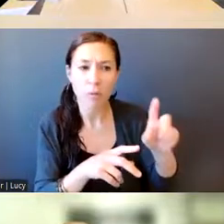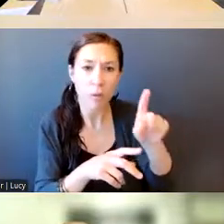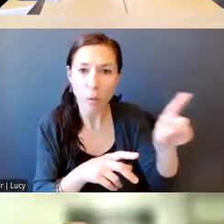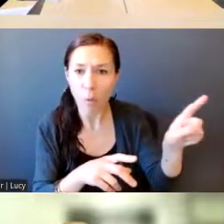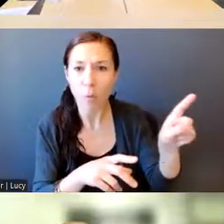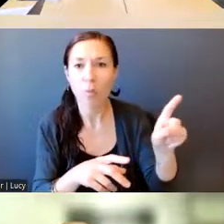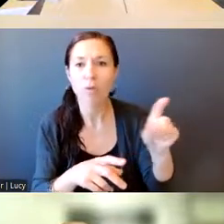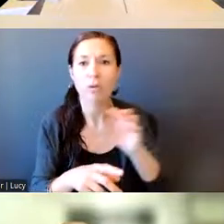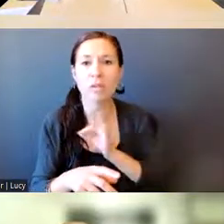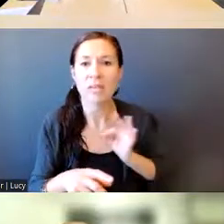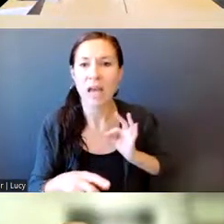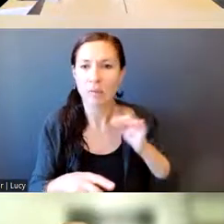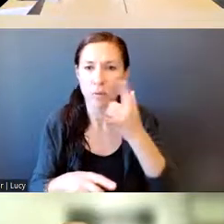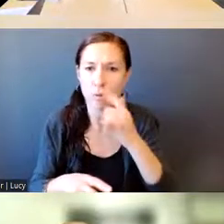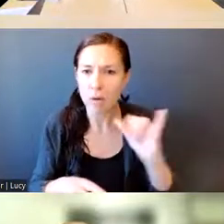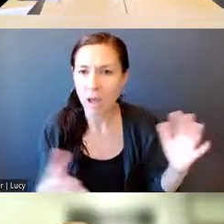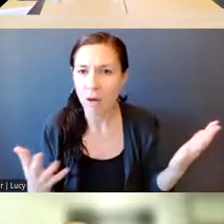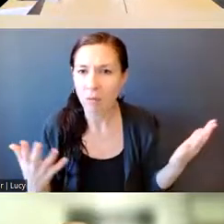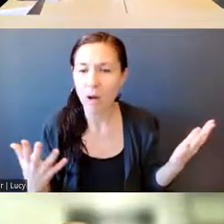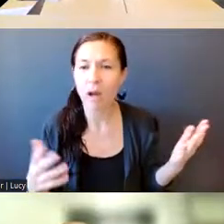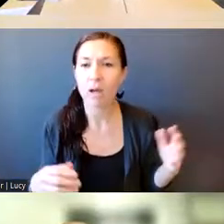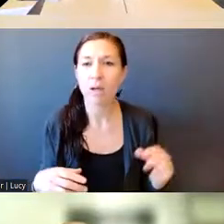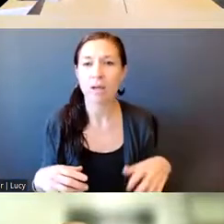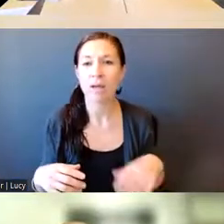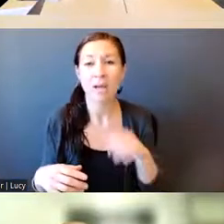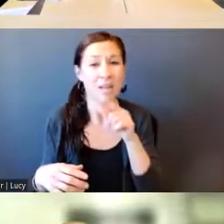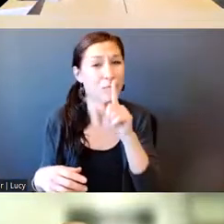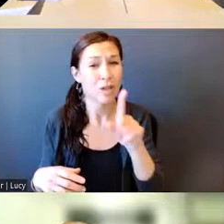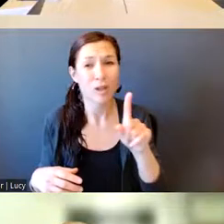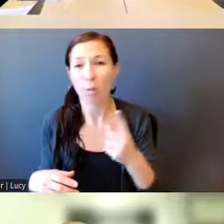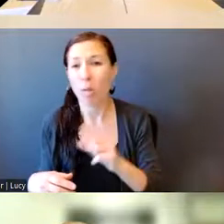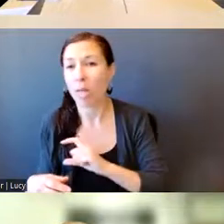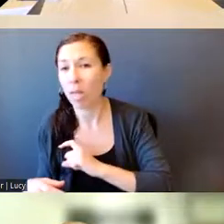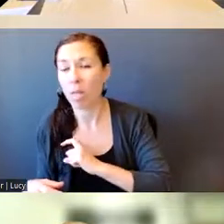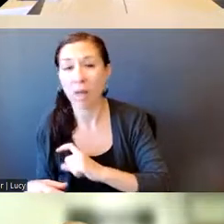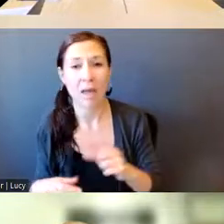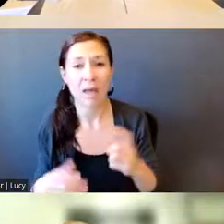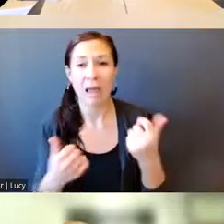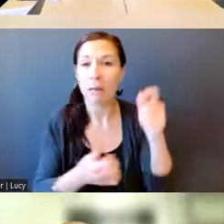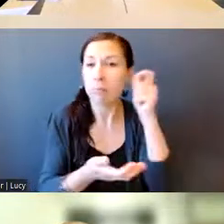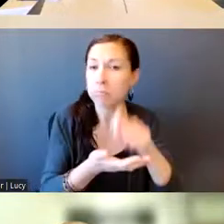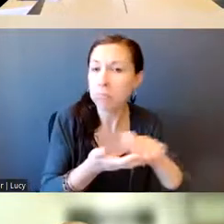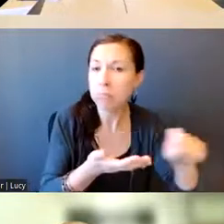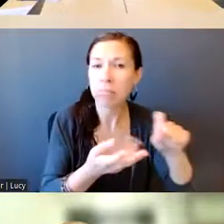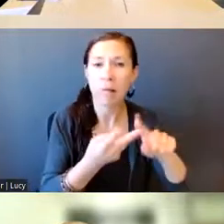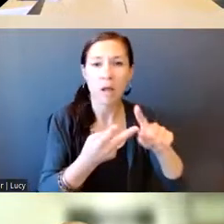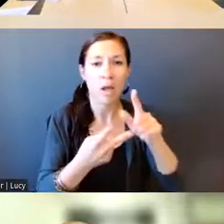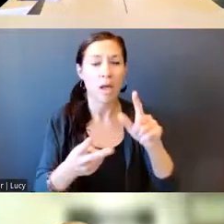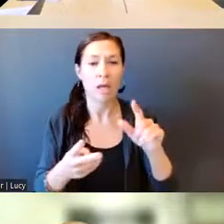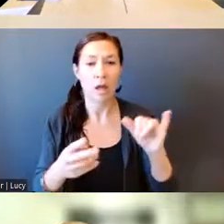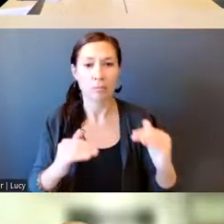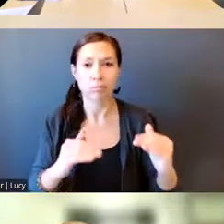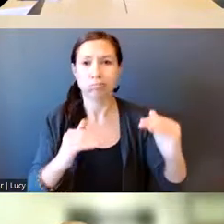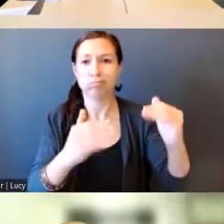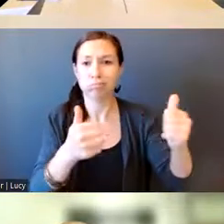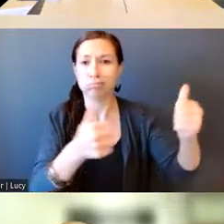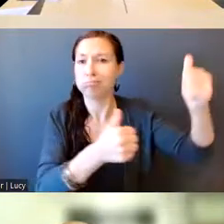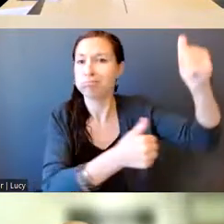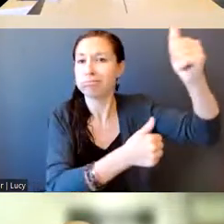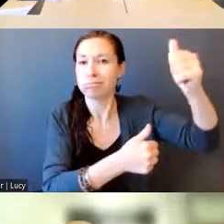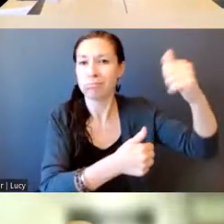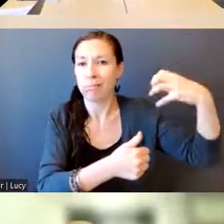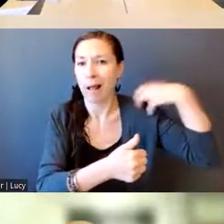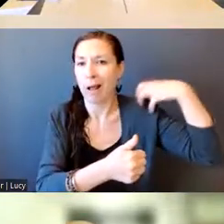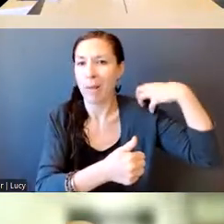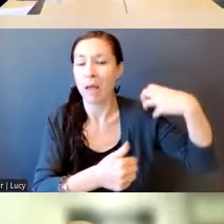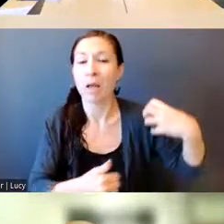it from not just the officers, but everyone from the clerk up to command staff. So we have a consultant. We've sent out the